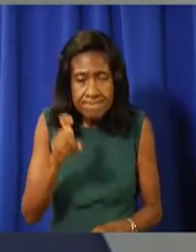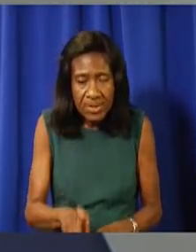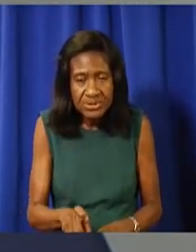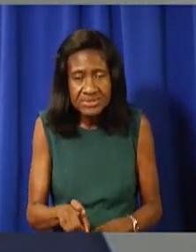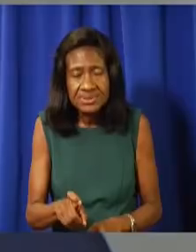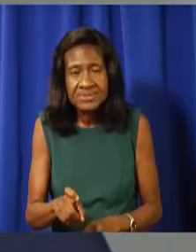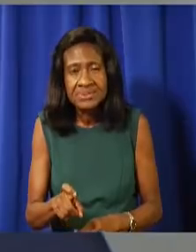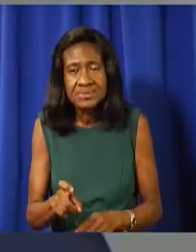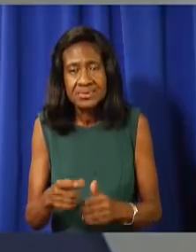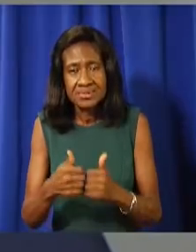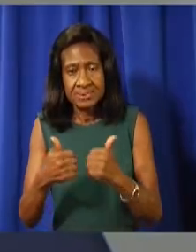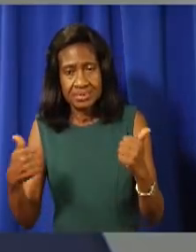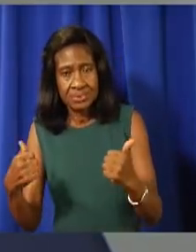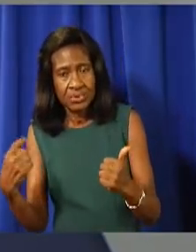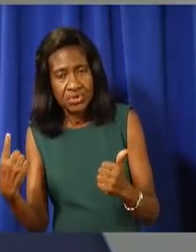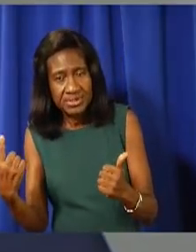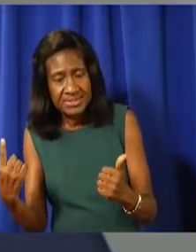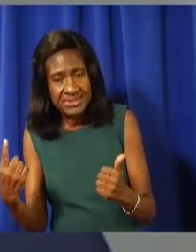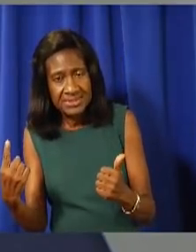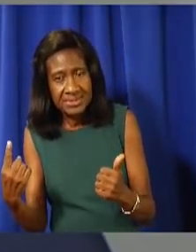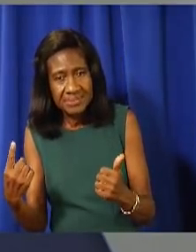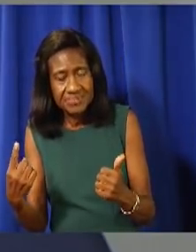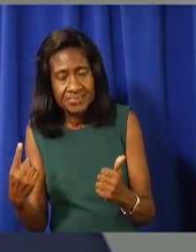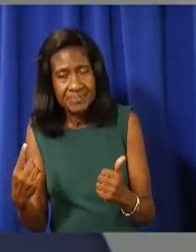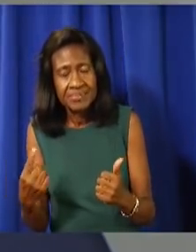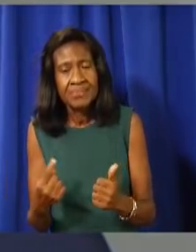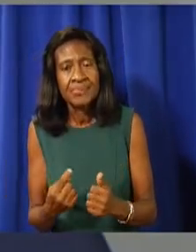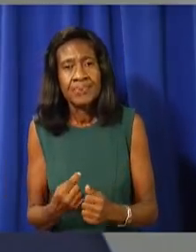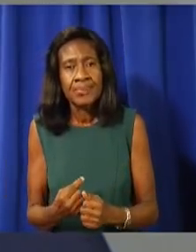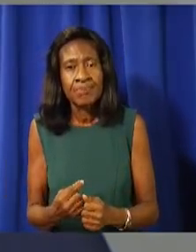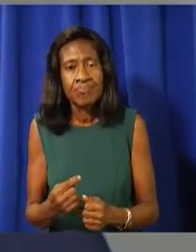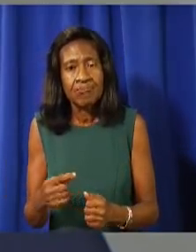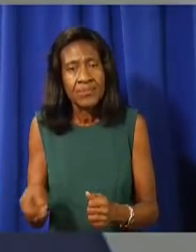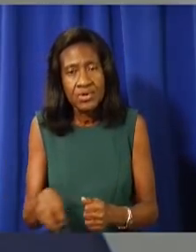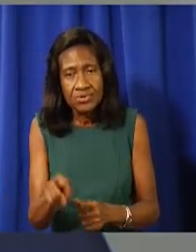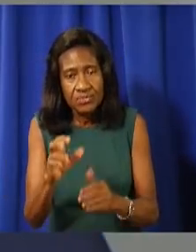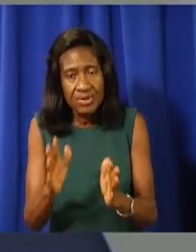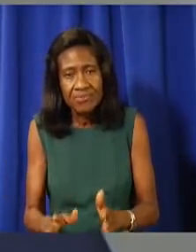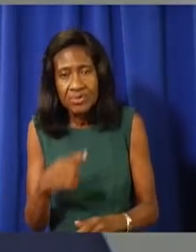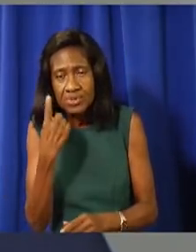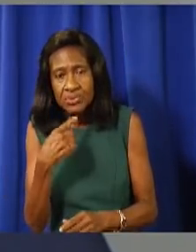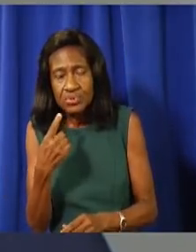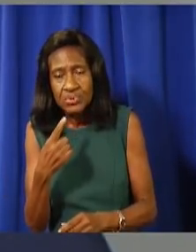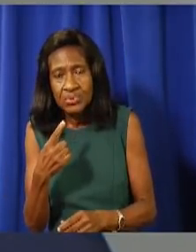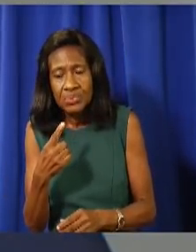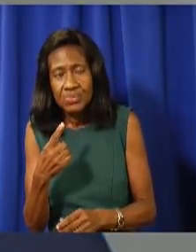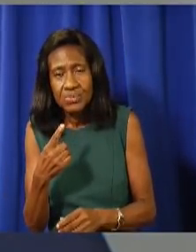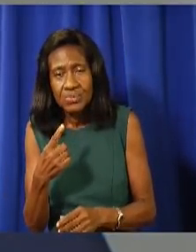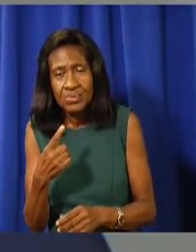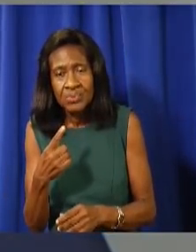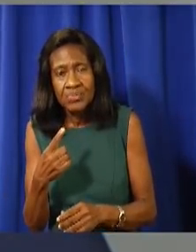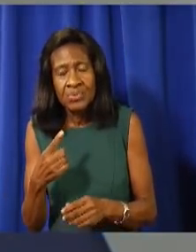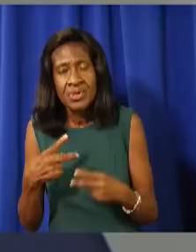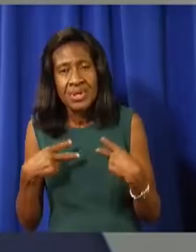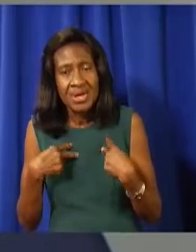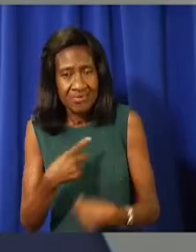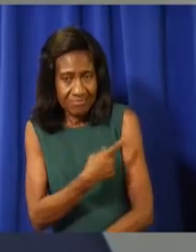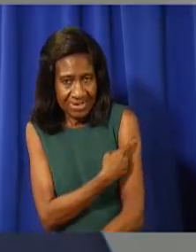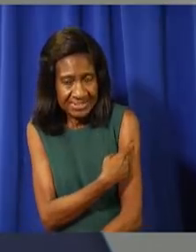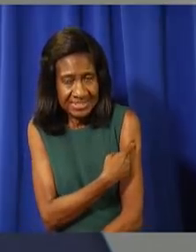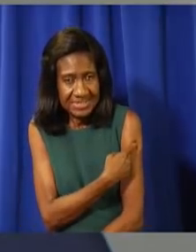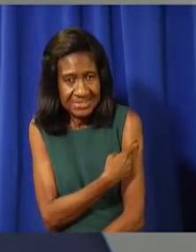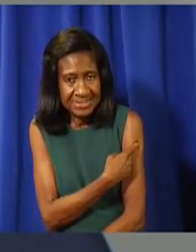length of which is depended upon their vaccination status. Travellers whose vaccination status can be securely verified